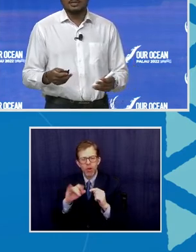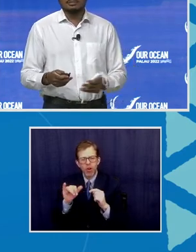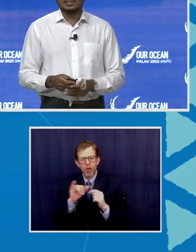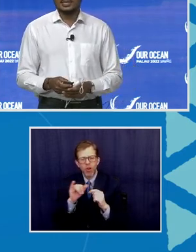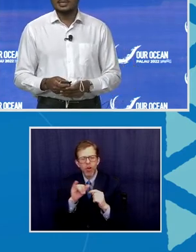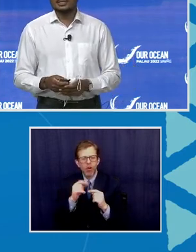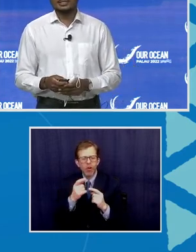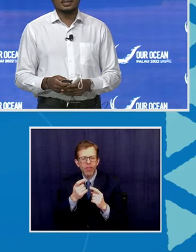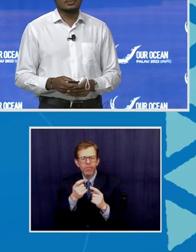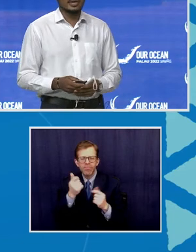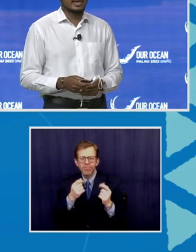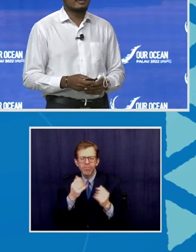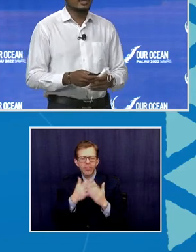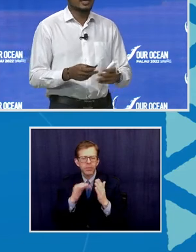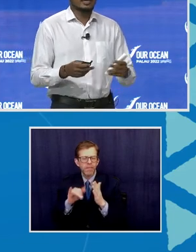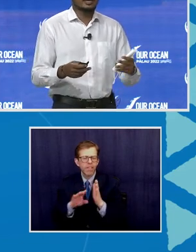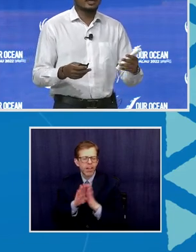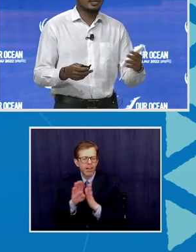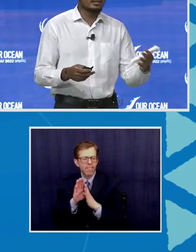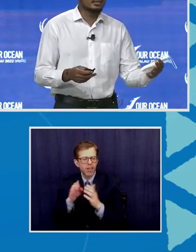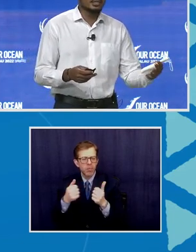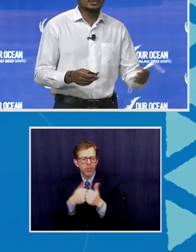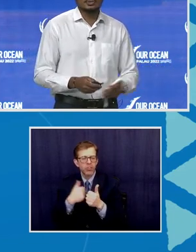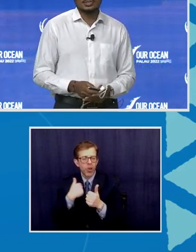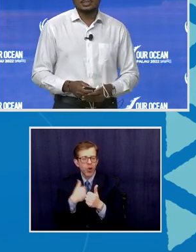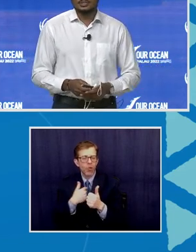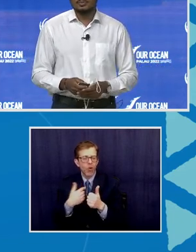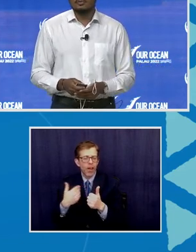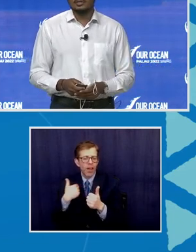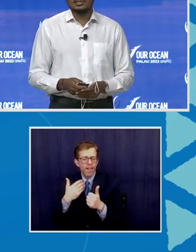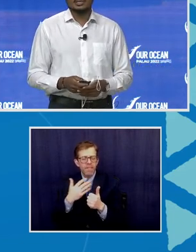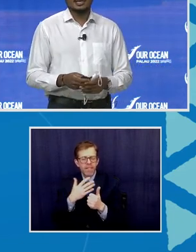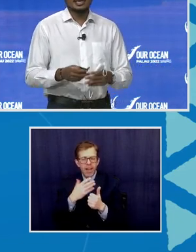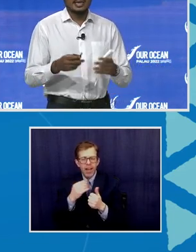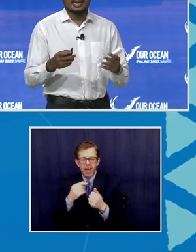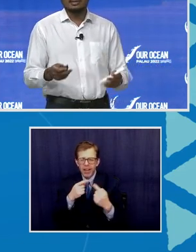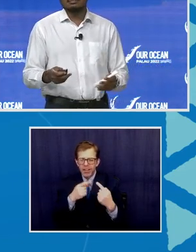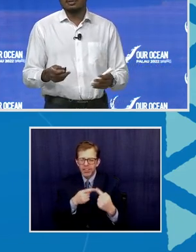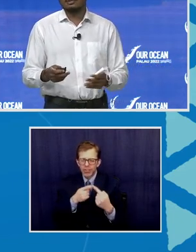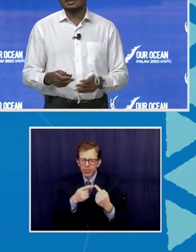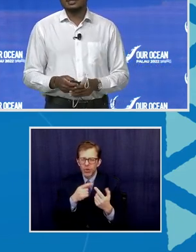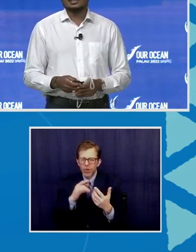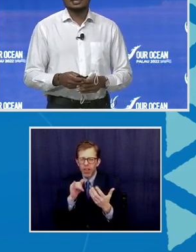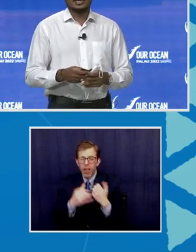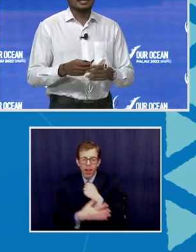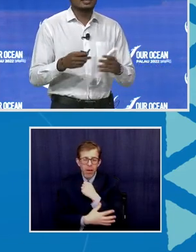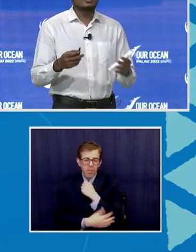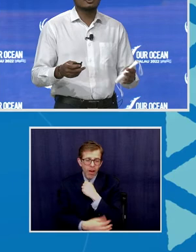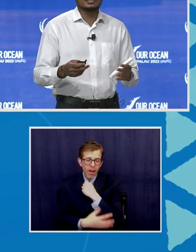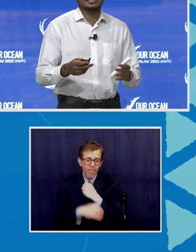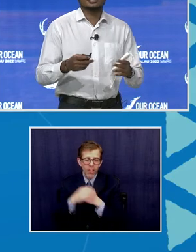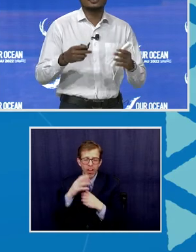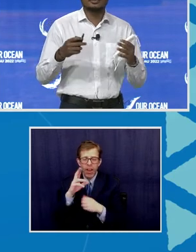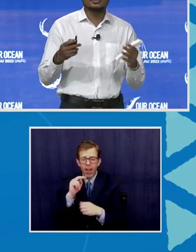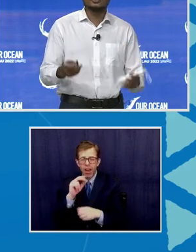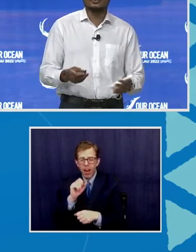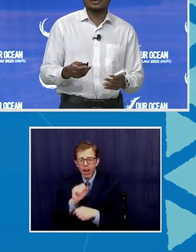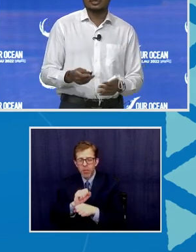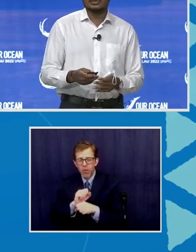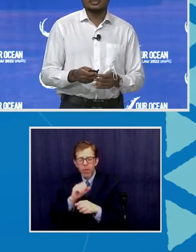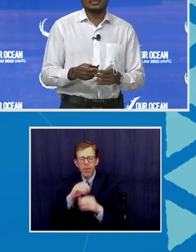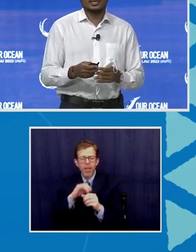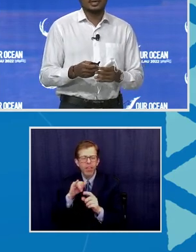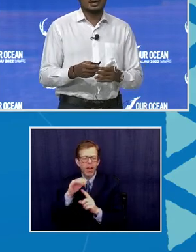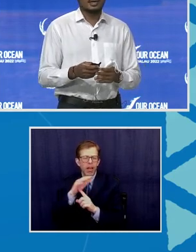some of the development challenges that we have and issues such as poverty and unemployment in the context of a